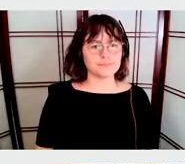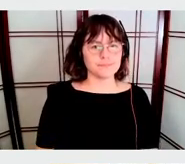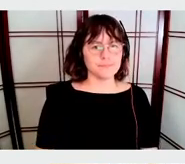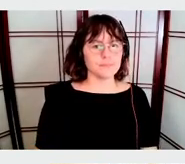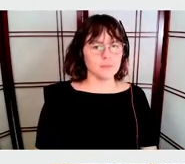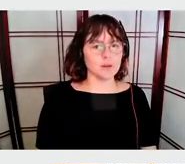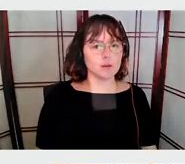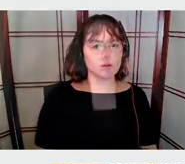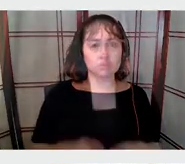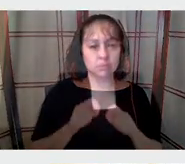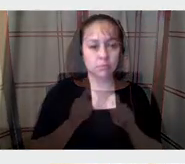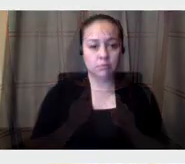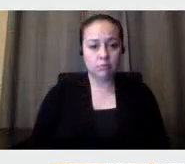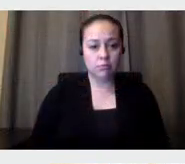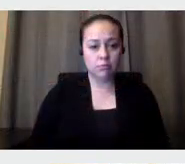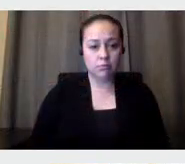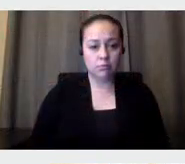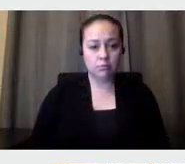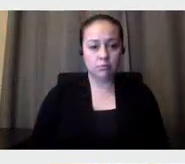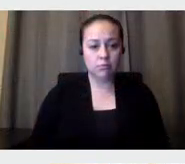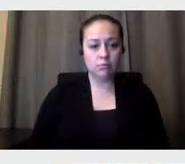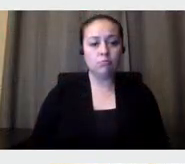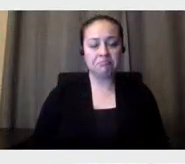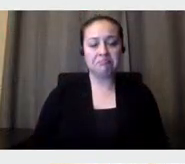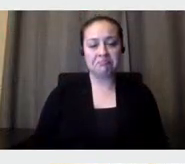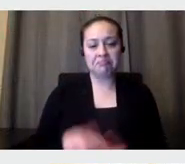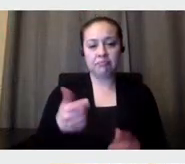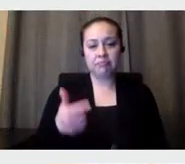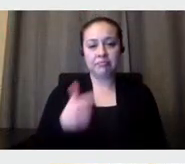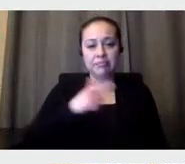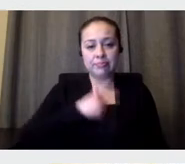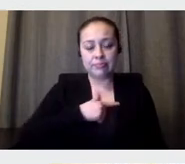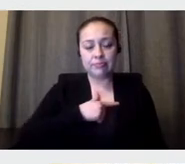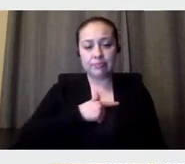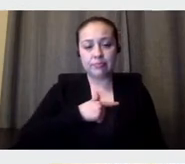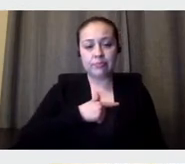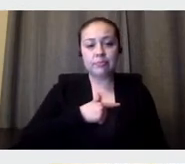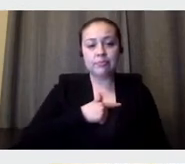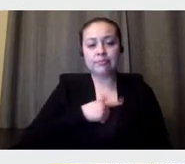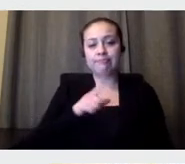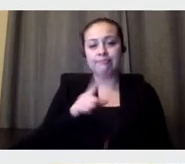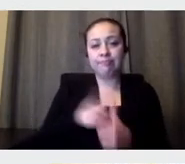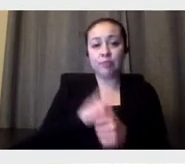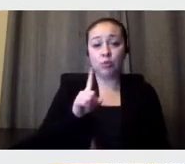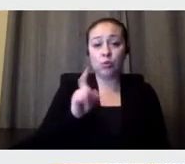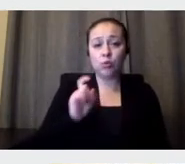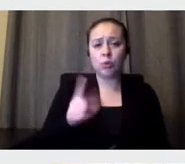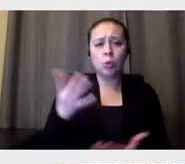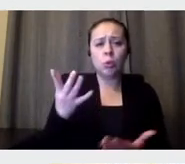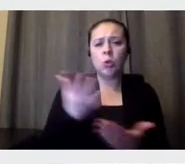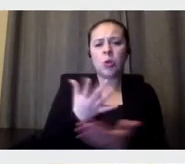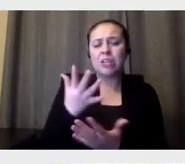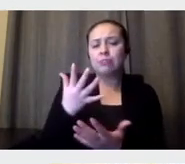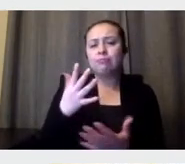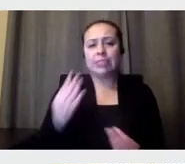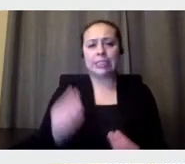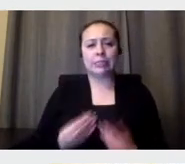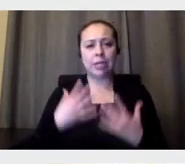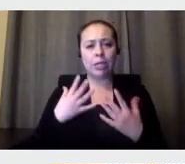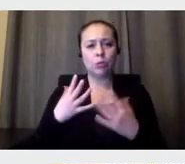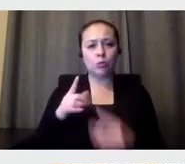that I'm seeing, uh, is what inspired you to pursue graphic design in your career?